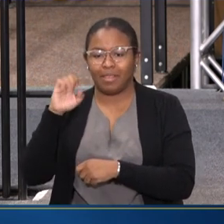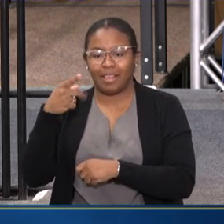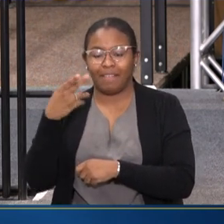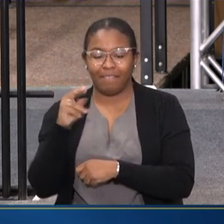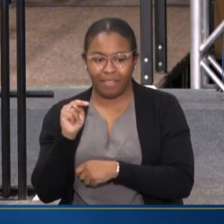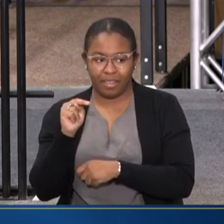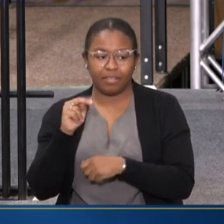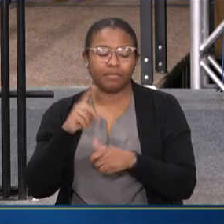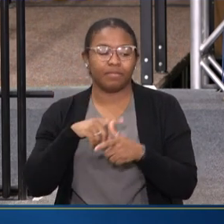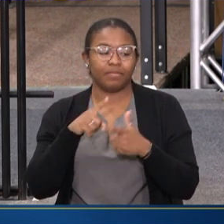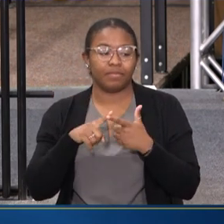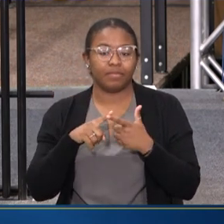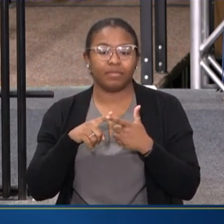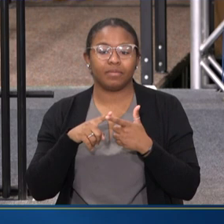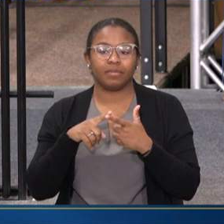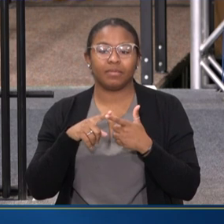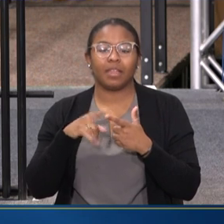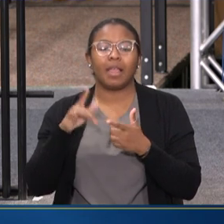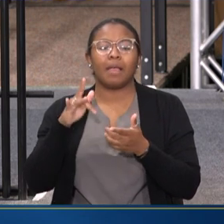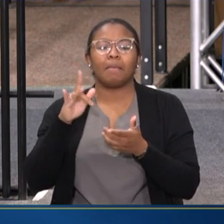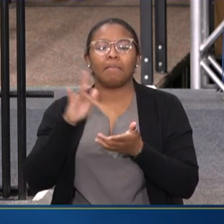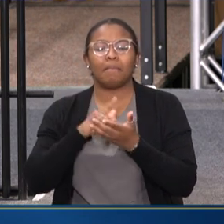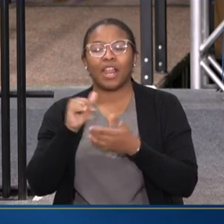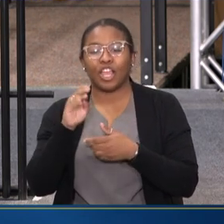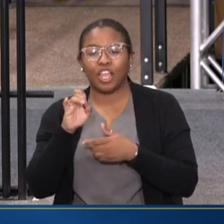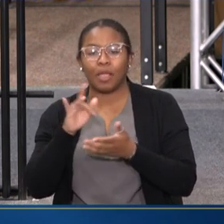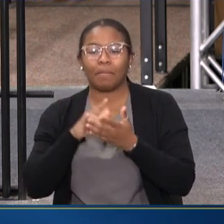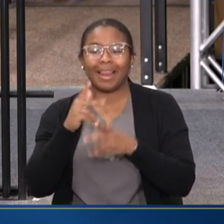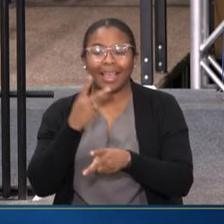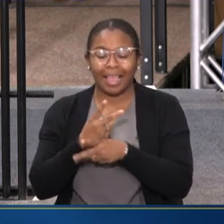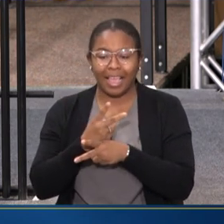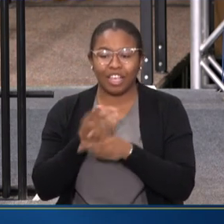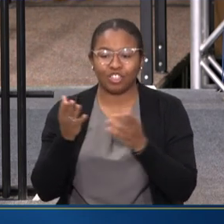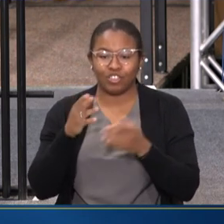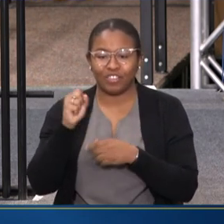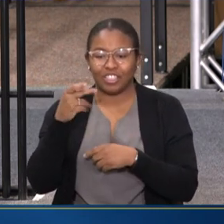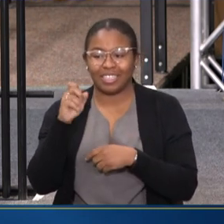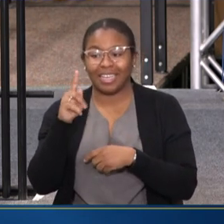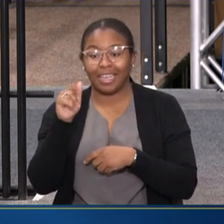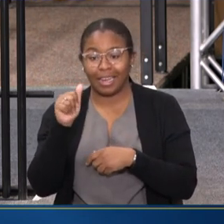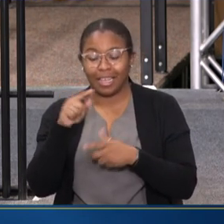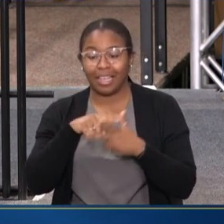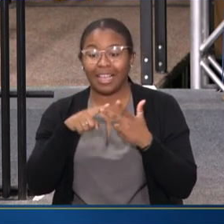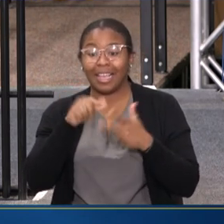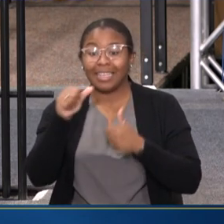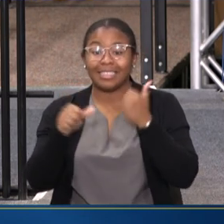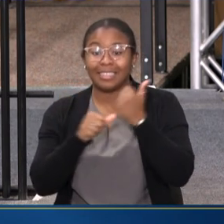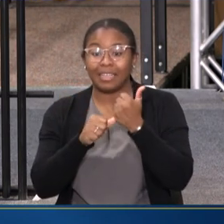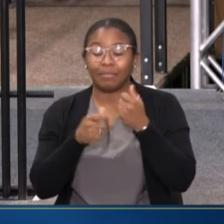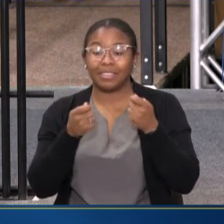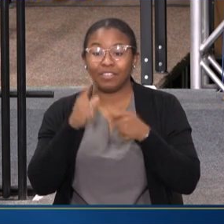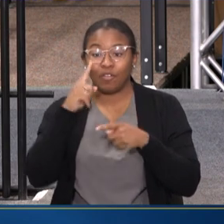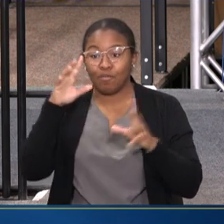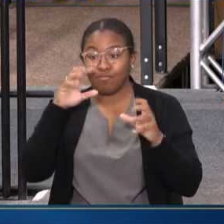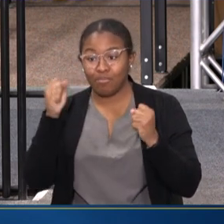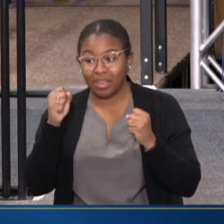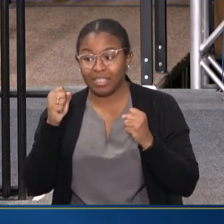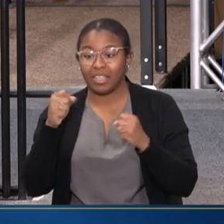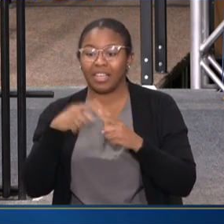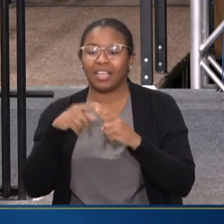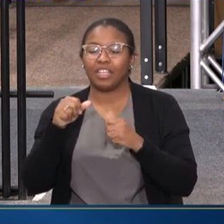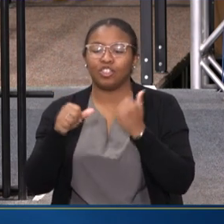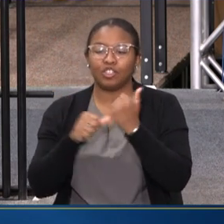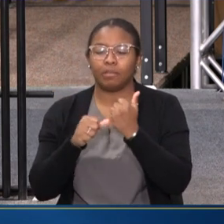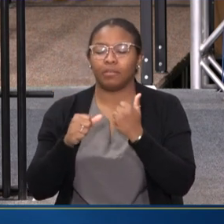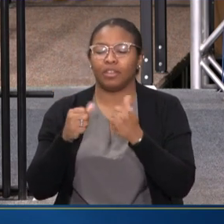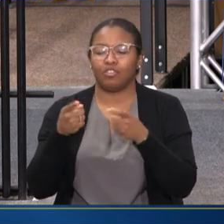ADMINISTRATOR OF THE CENTER FOR MEDICARE AND MEDICAID SERVICES, CHAQUITA BROOKS-SLICHER, AND THE DEPUTY ASSISTANT TO THE PRESIDENT AND DEPUTY DIRECTOR OF THE